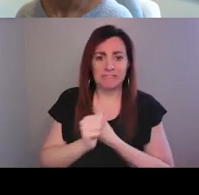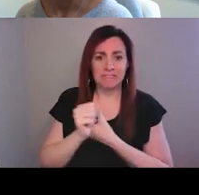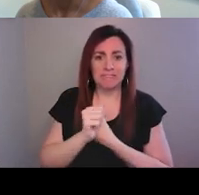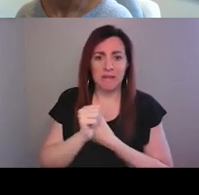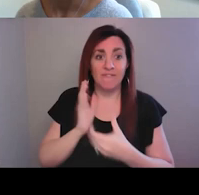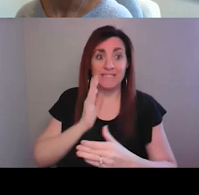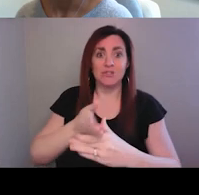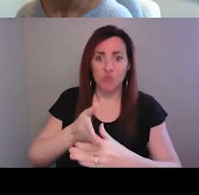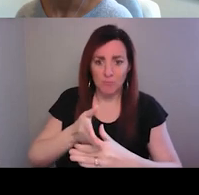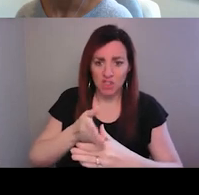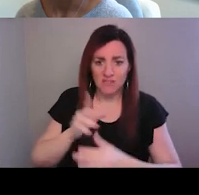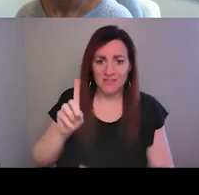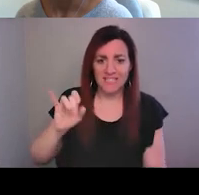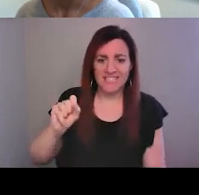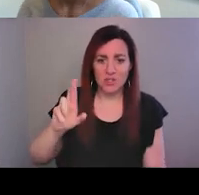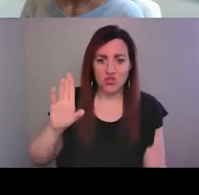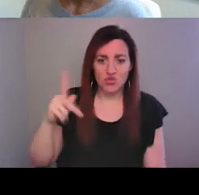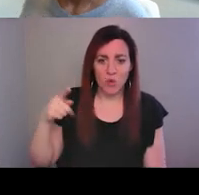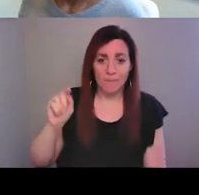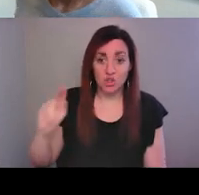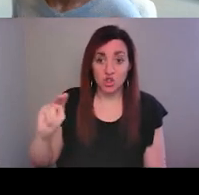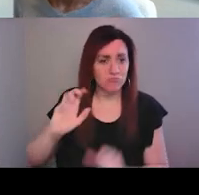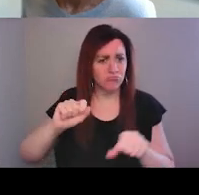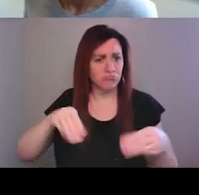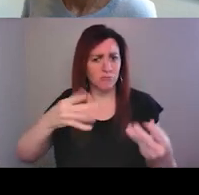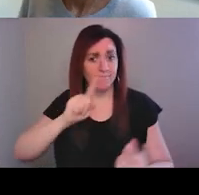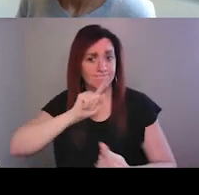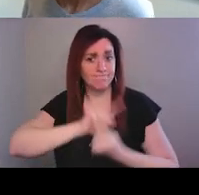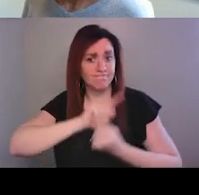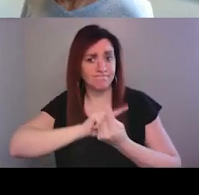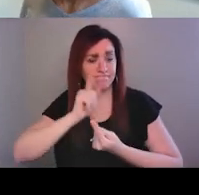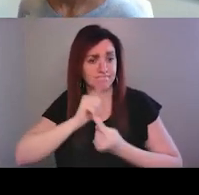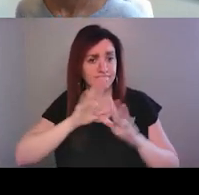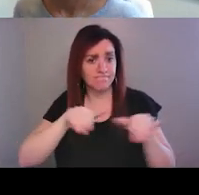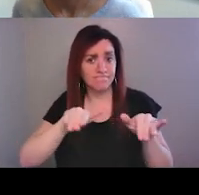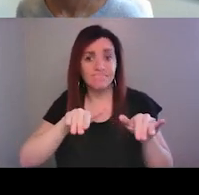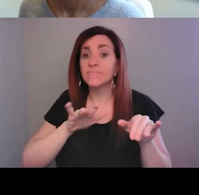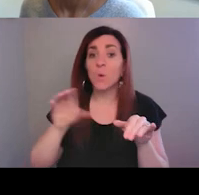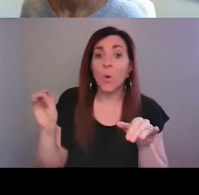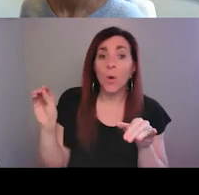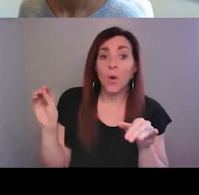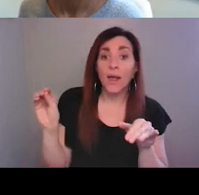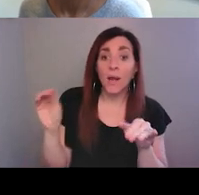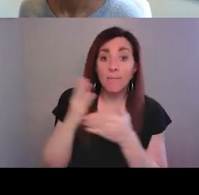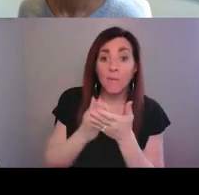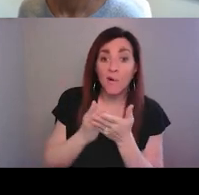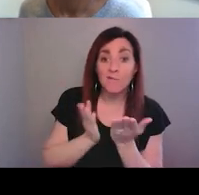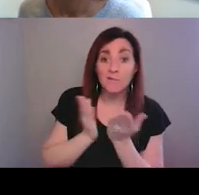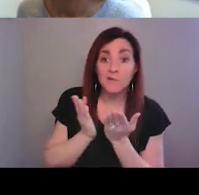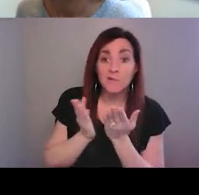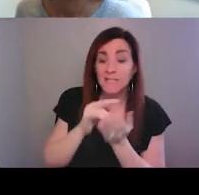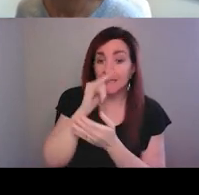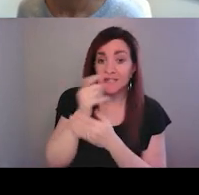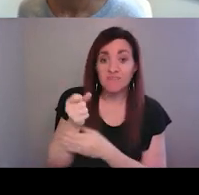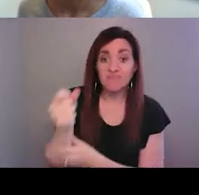So we can provide one on one for those kids. We can also do it as part of a service we can do with kids that are